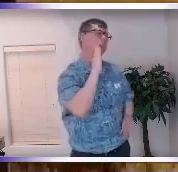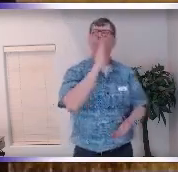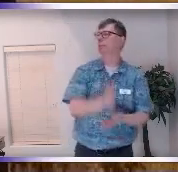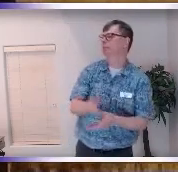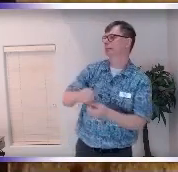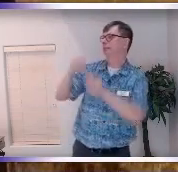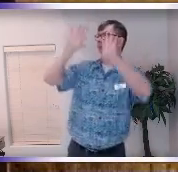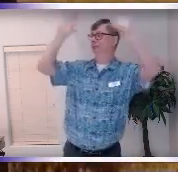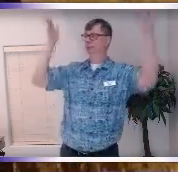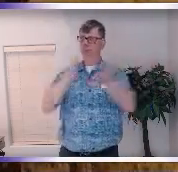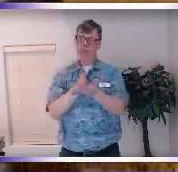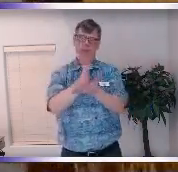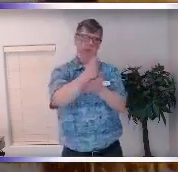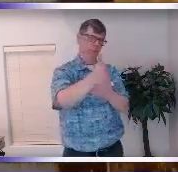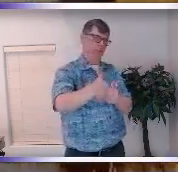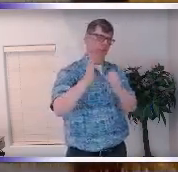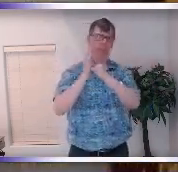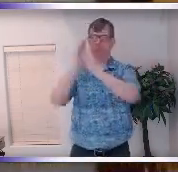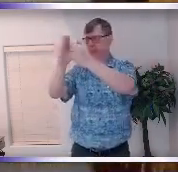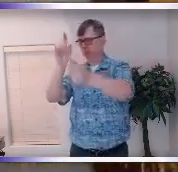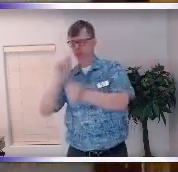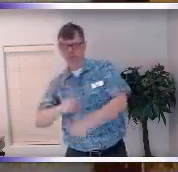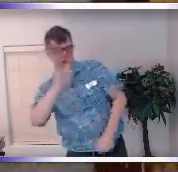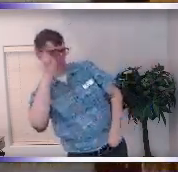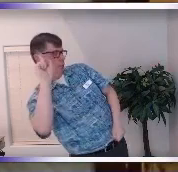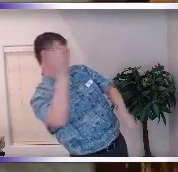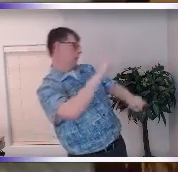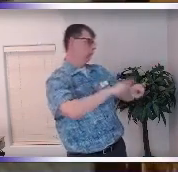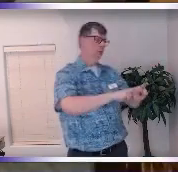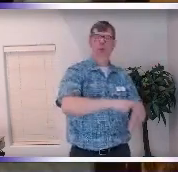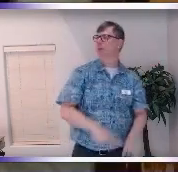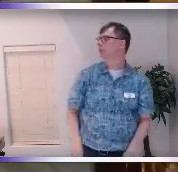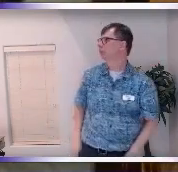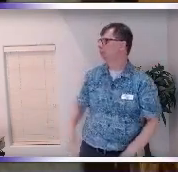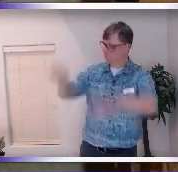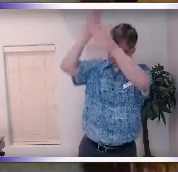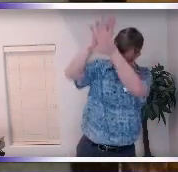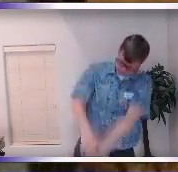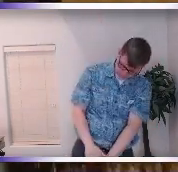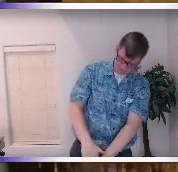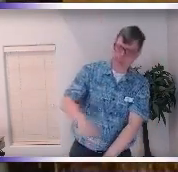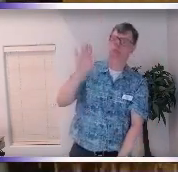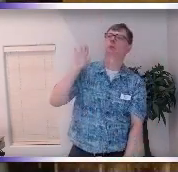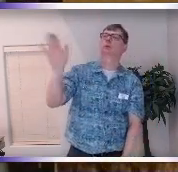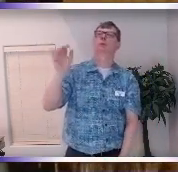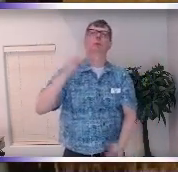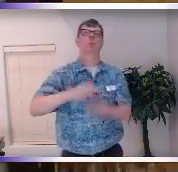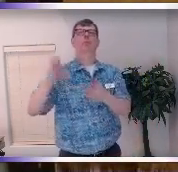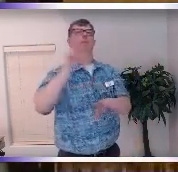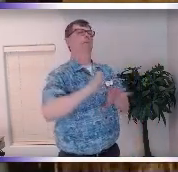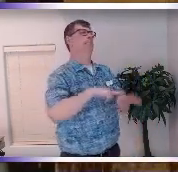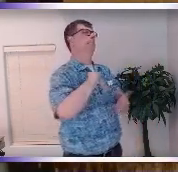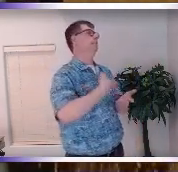to shine through it can take one moment in the mundane to collapse that for a quick minute until